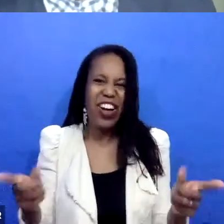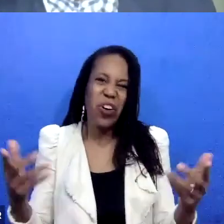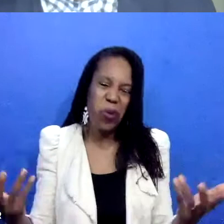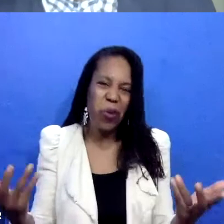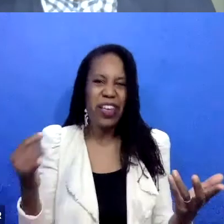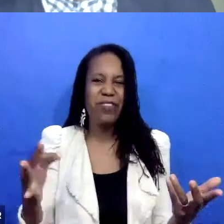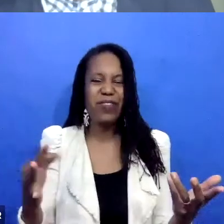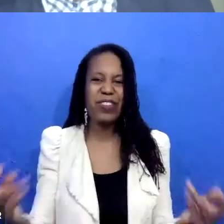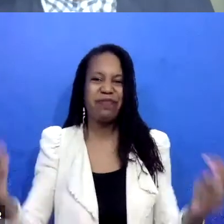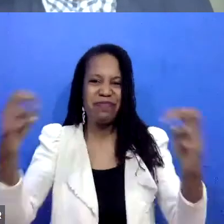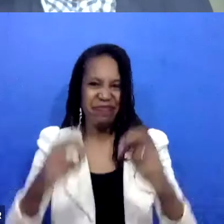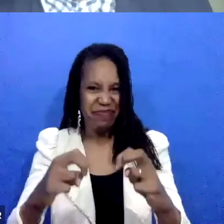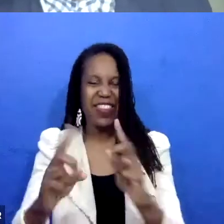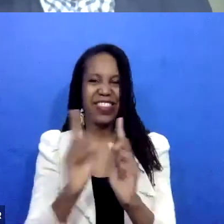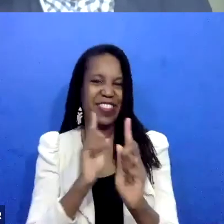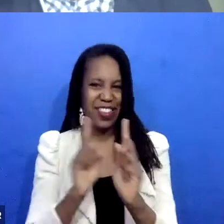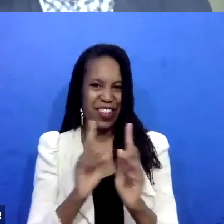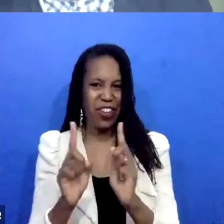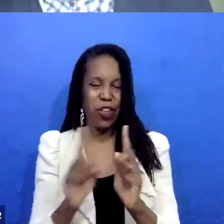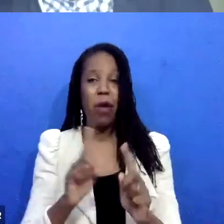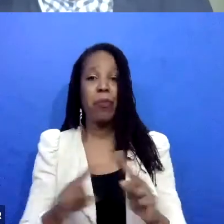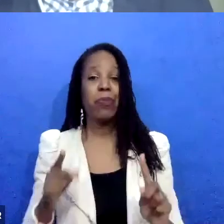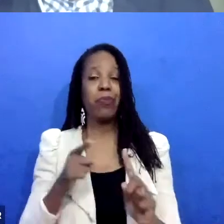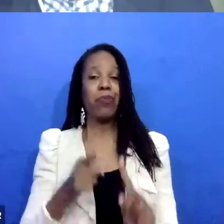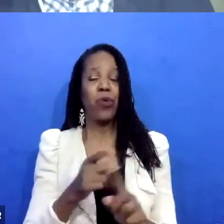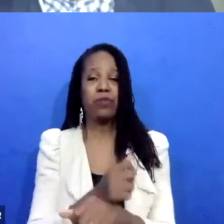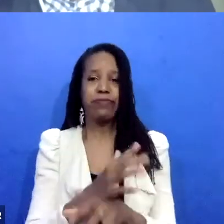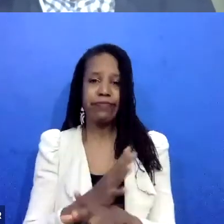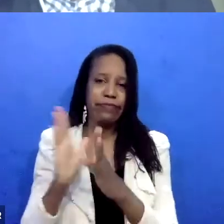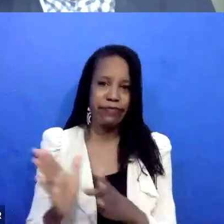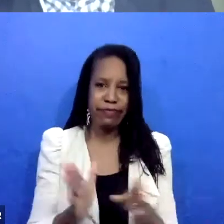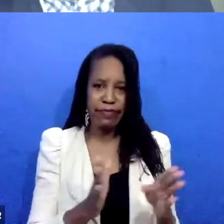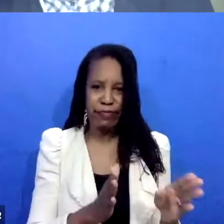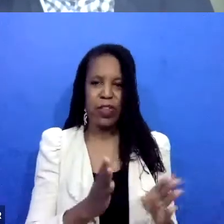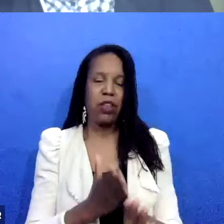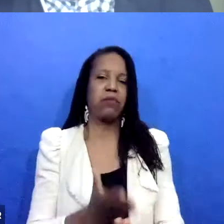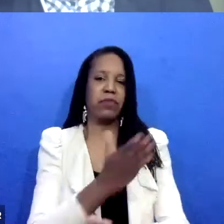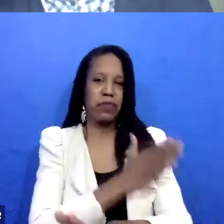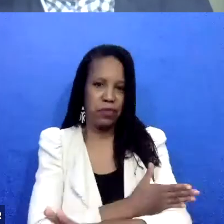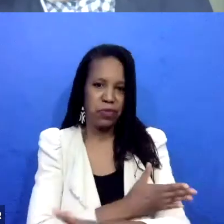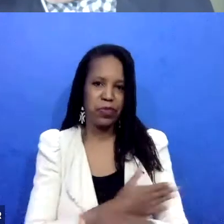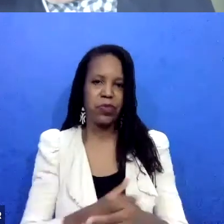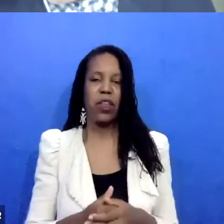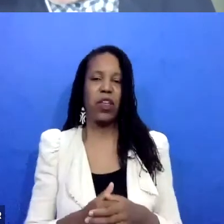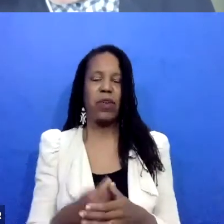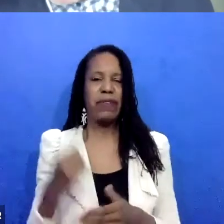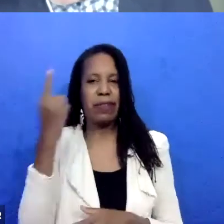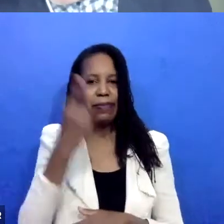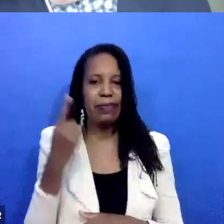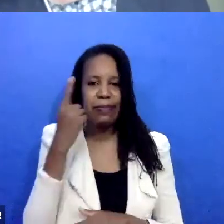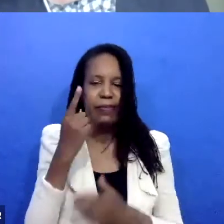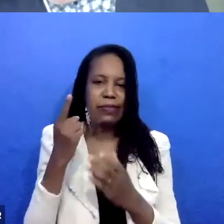where we're moving closer and closer to coming up with some plans. And so,